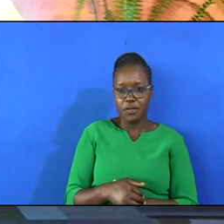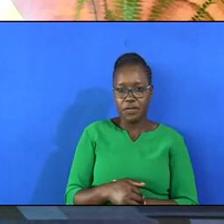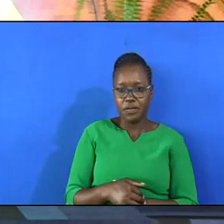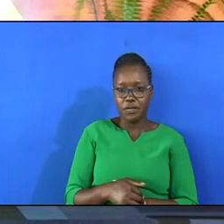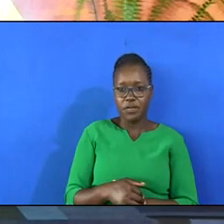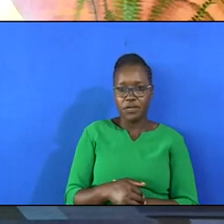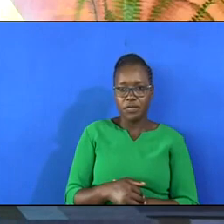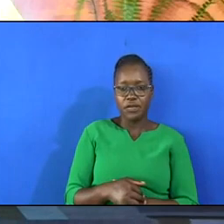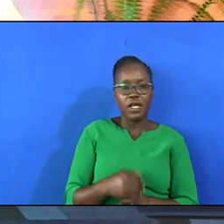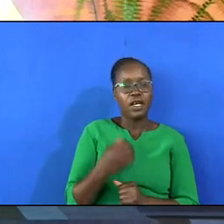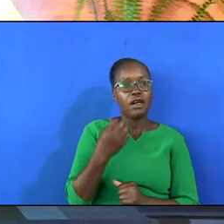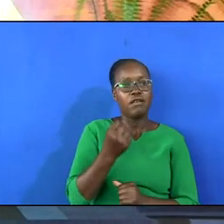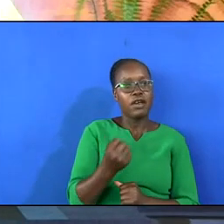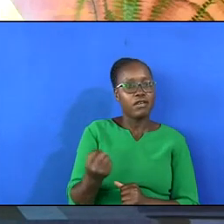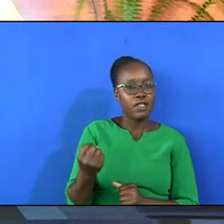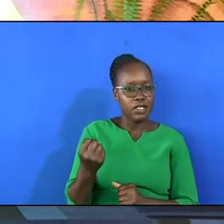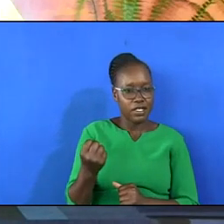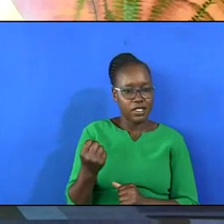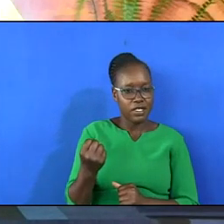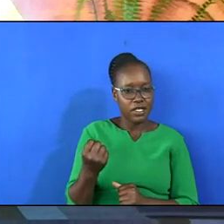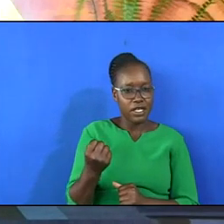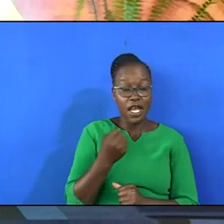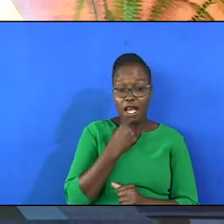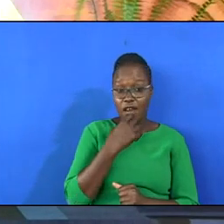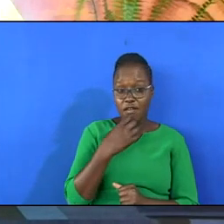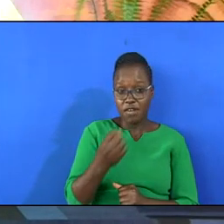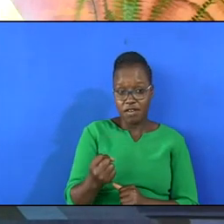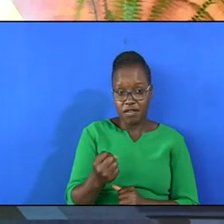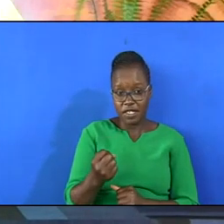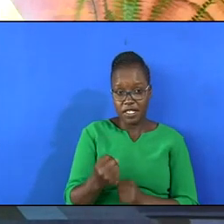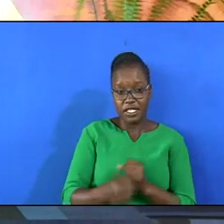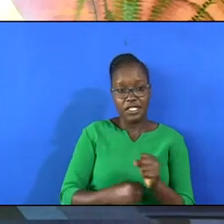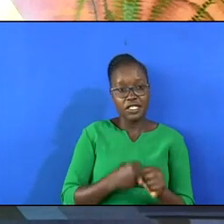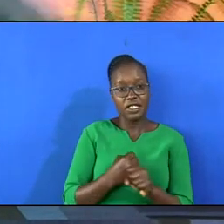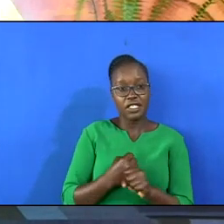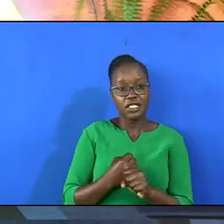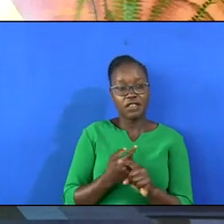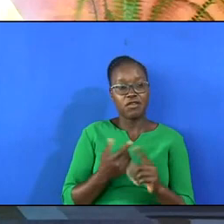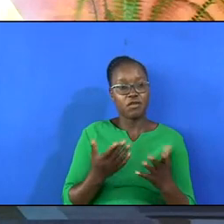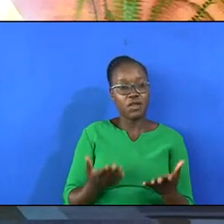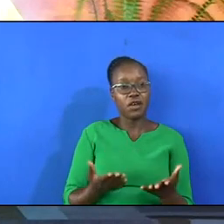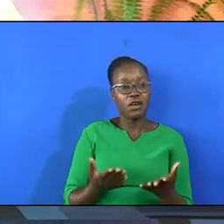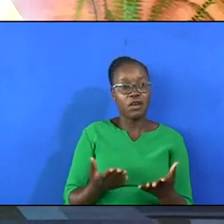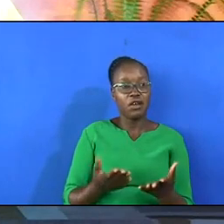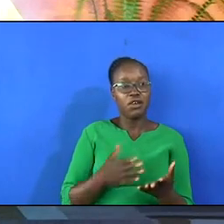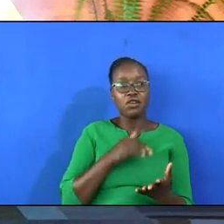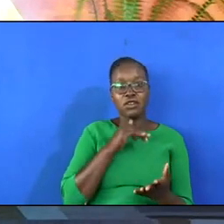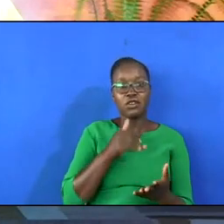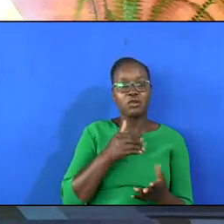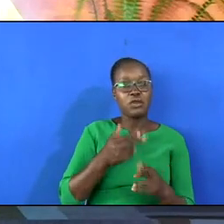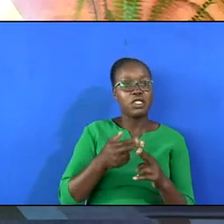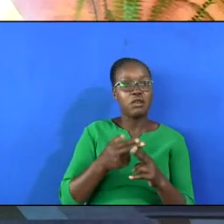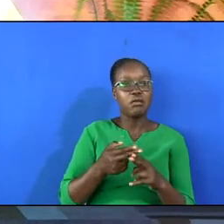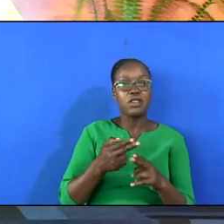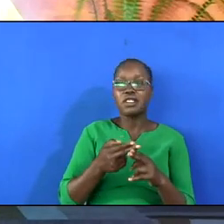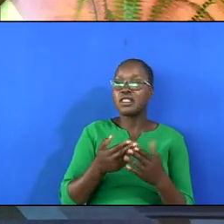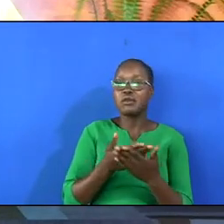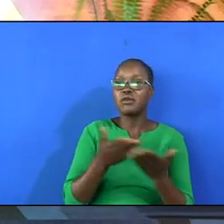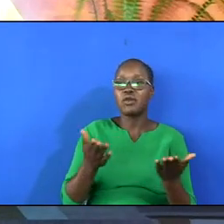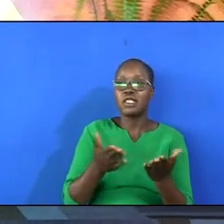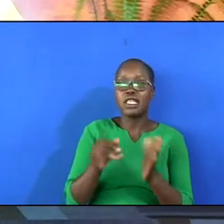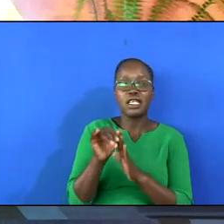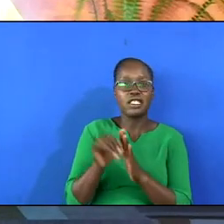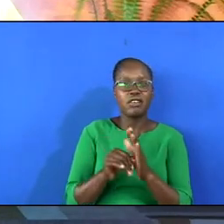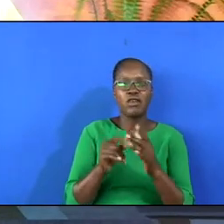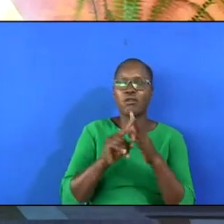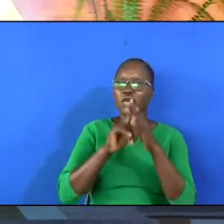years from now, you will be no better than the street children. Your name, your identity will be